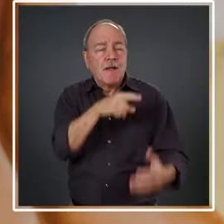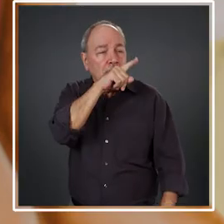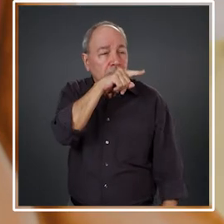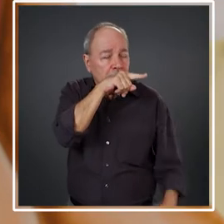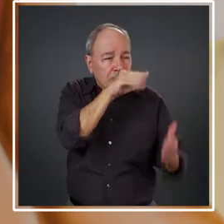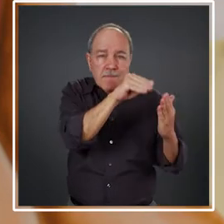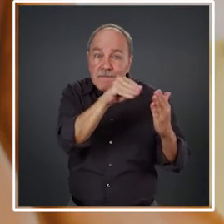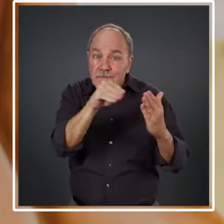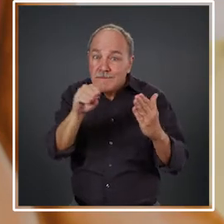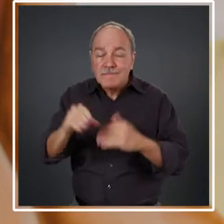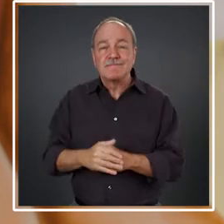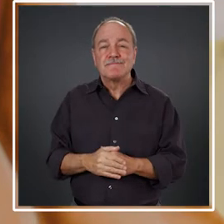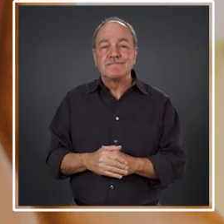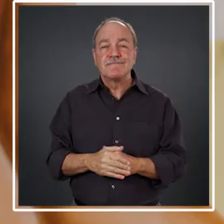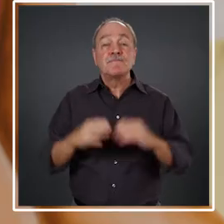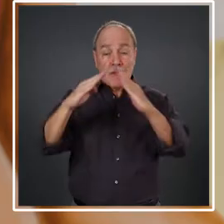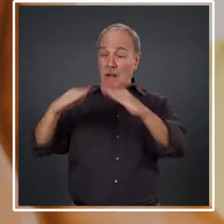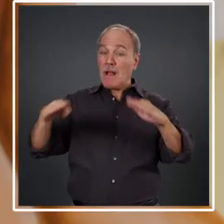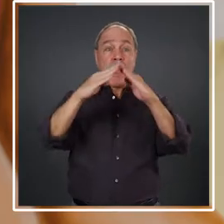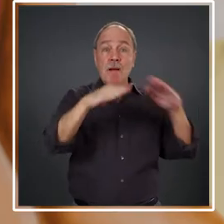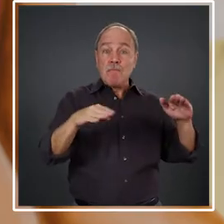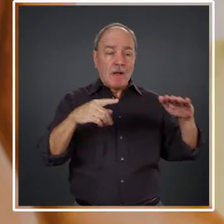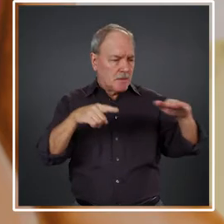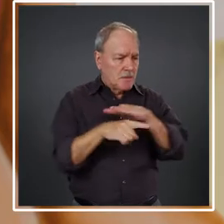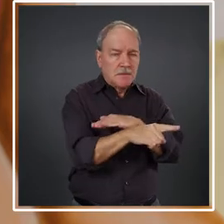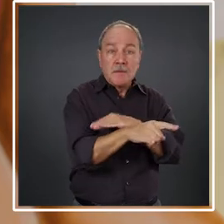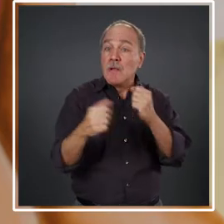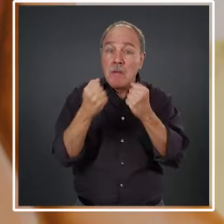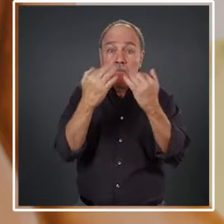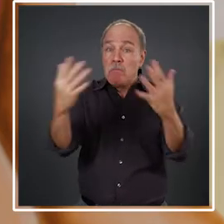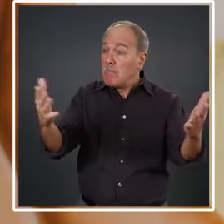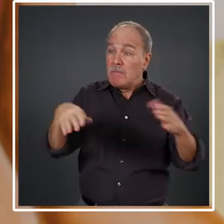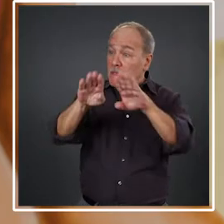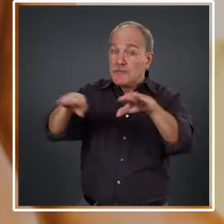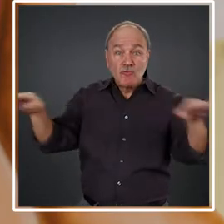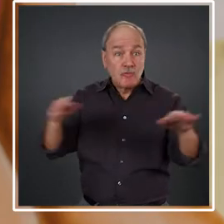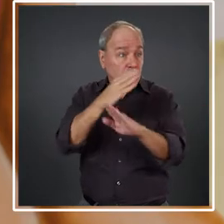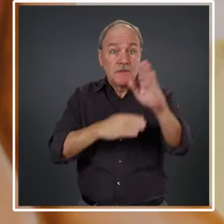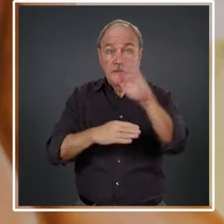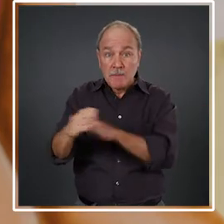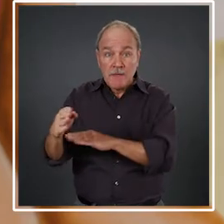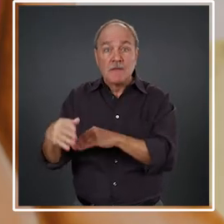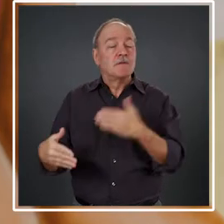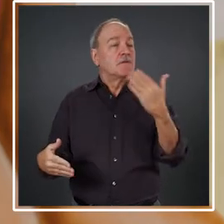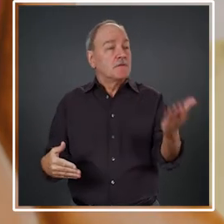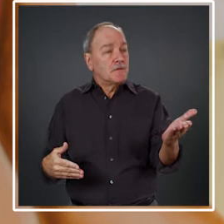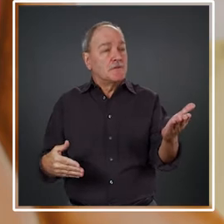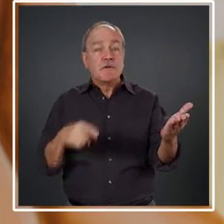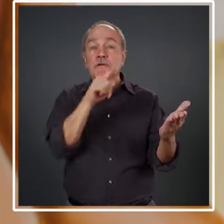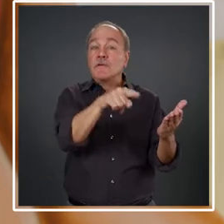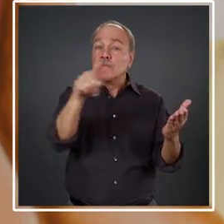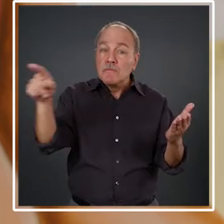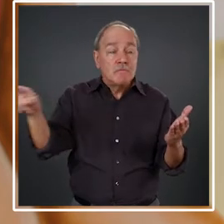In Zaatari, there are a lot of children with disabilities. There are those who have disabilities from birth,